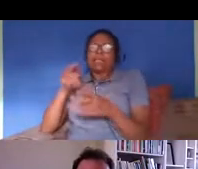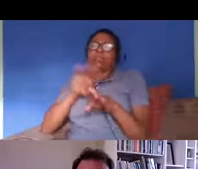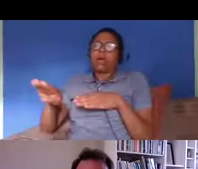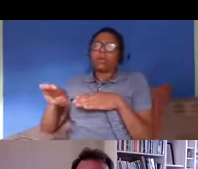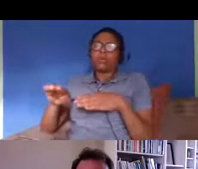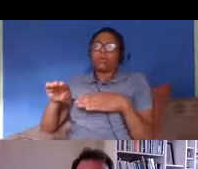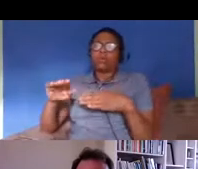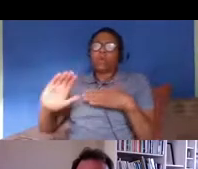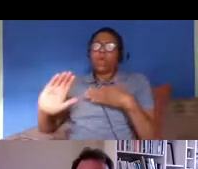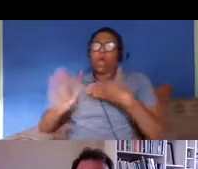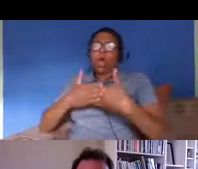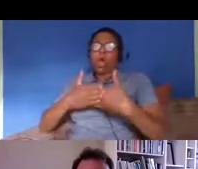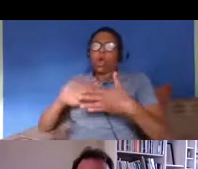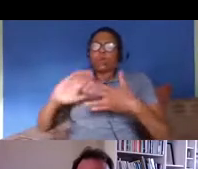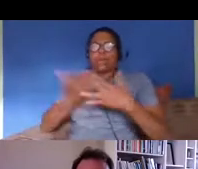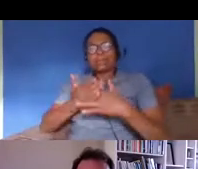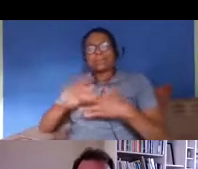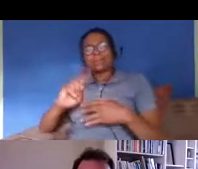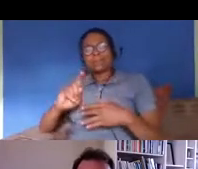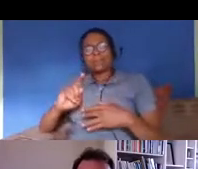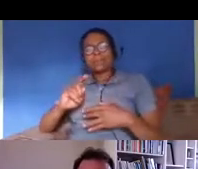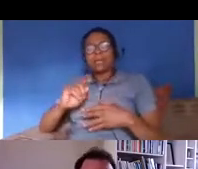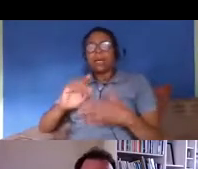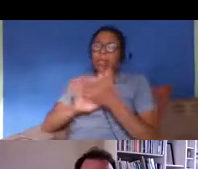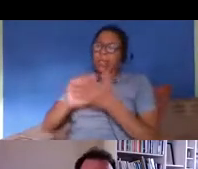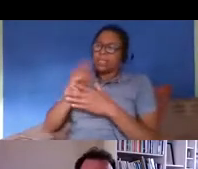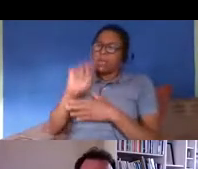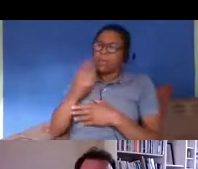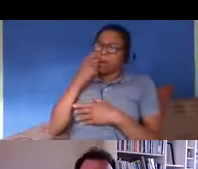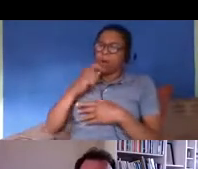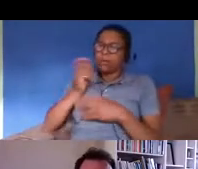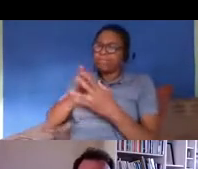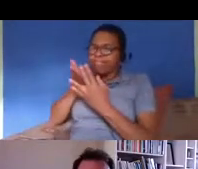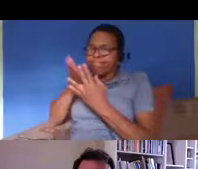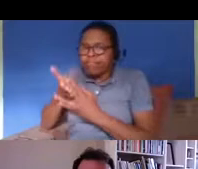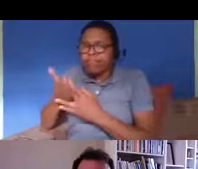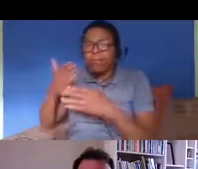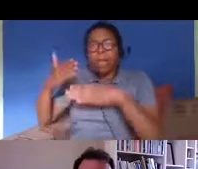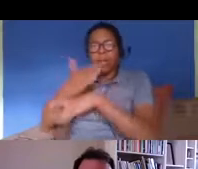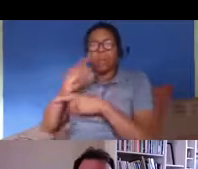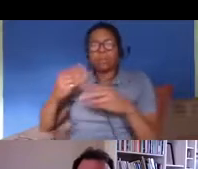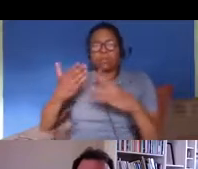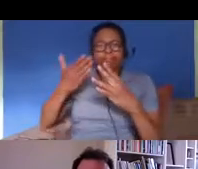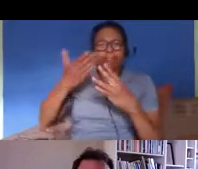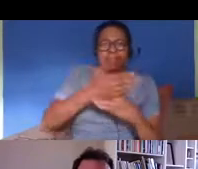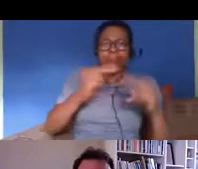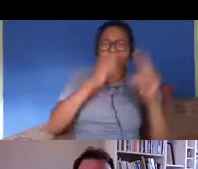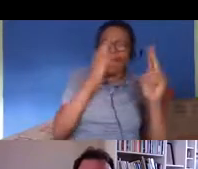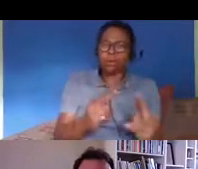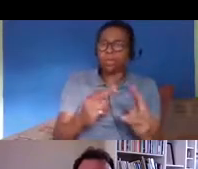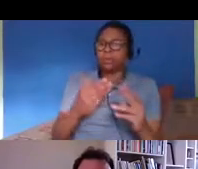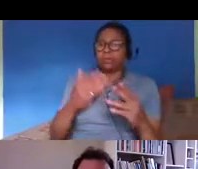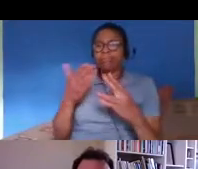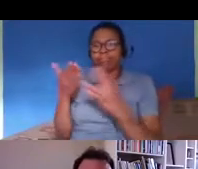the essentials of life in the uk and it doesn't necessarily have to force people out it's just about making sure people can't have